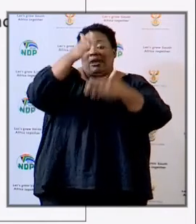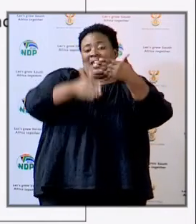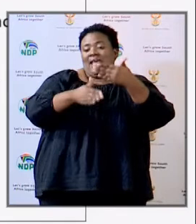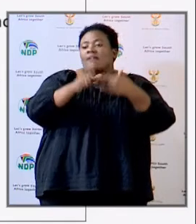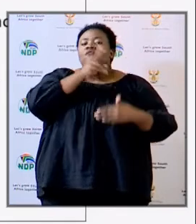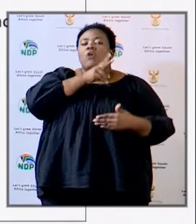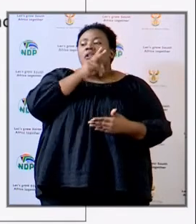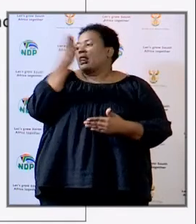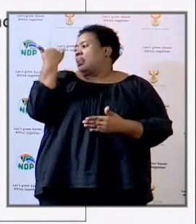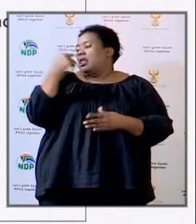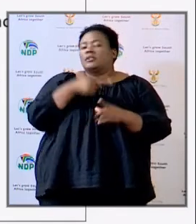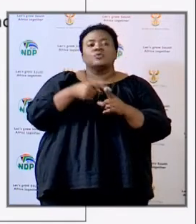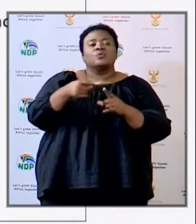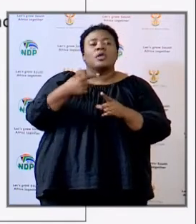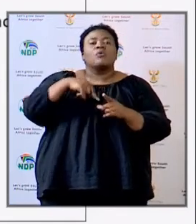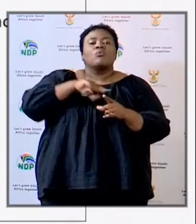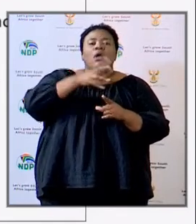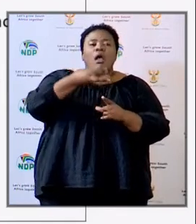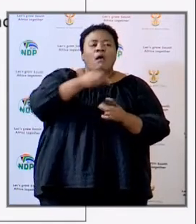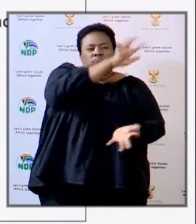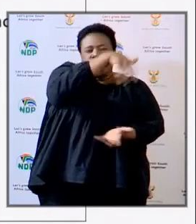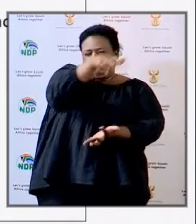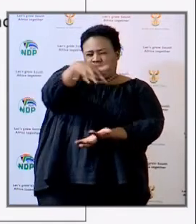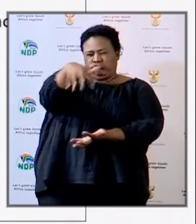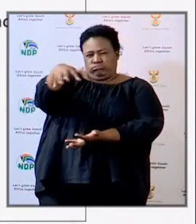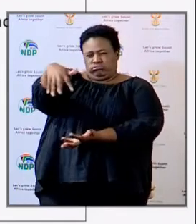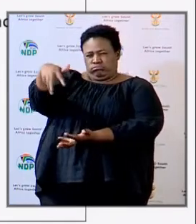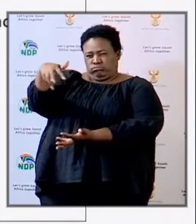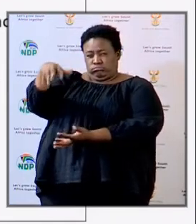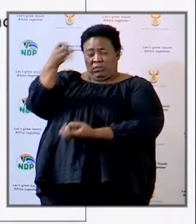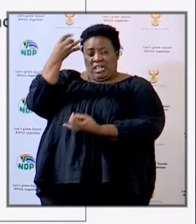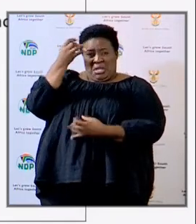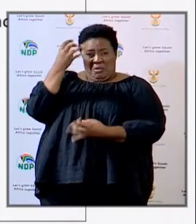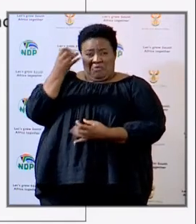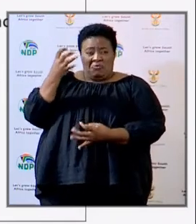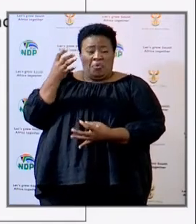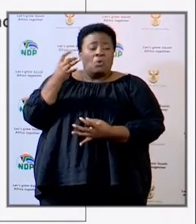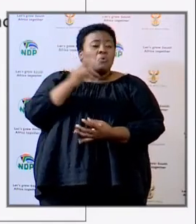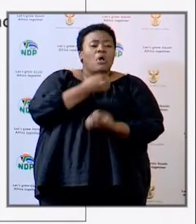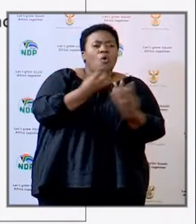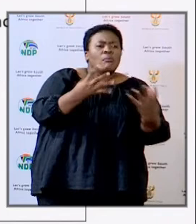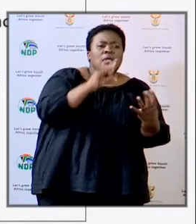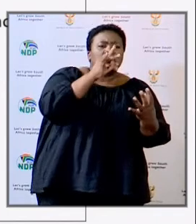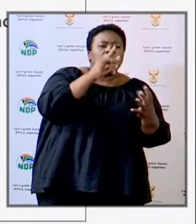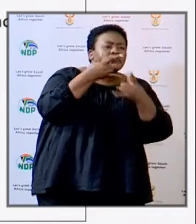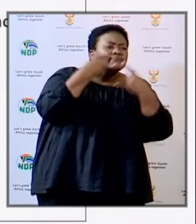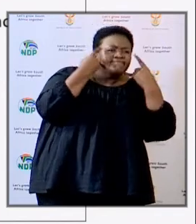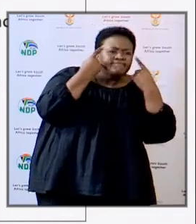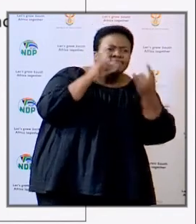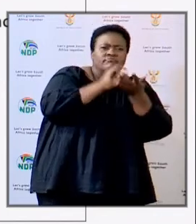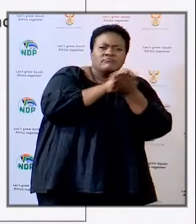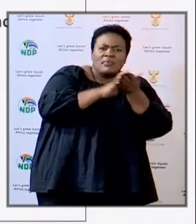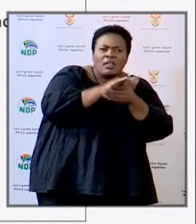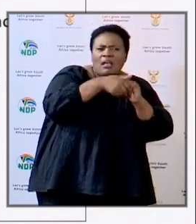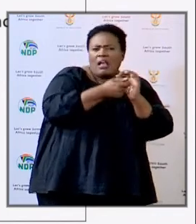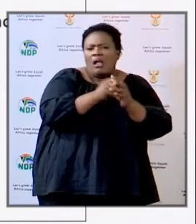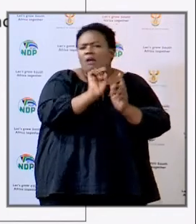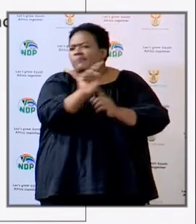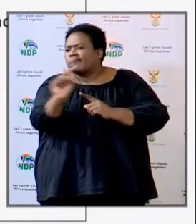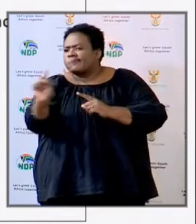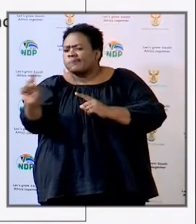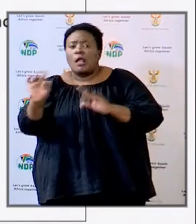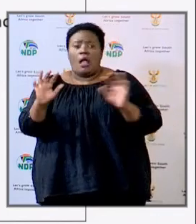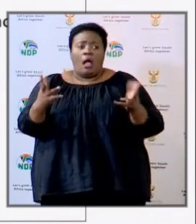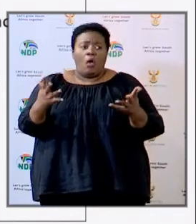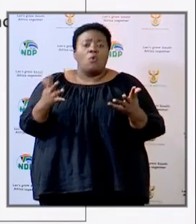we had 11 rounds of data collection that was done on a random basis daily. Thirdly,